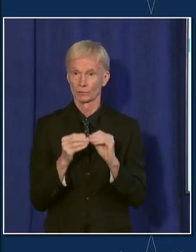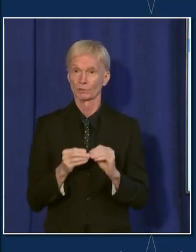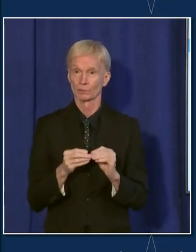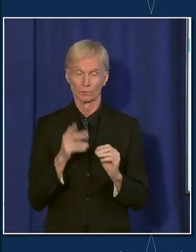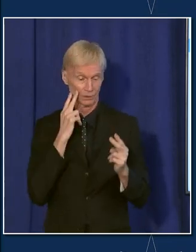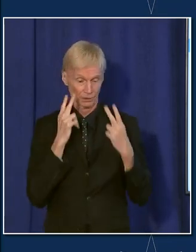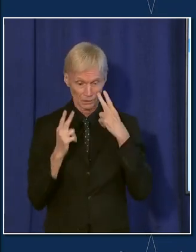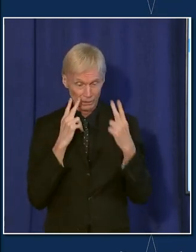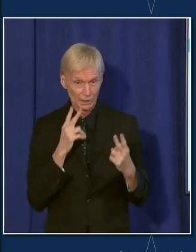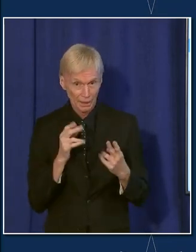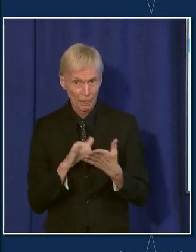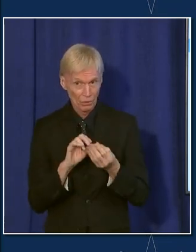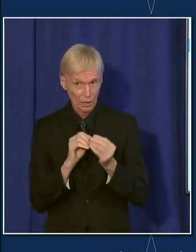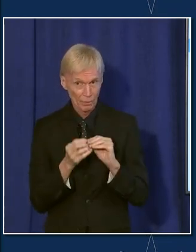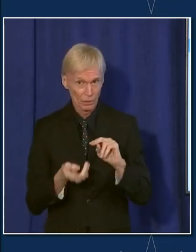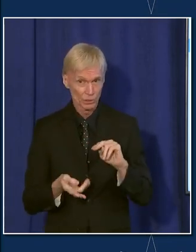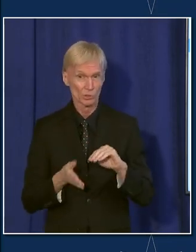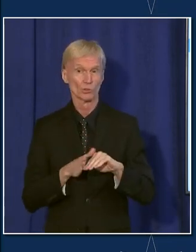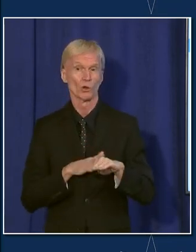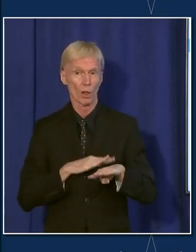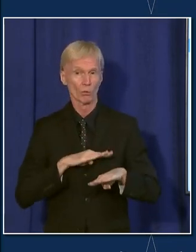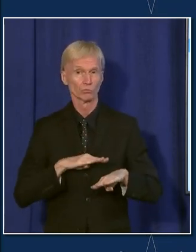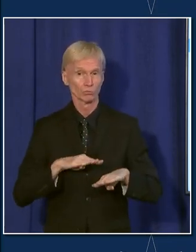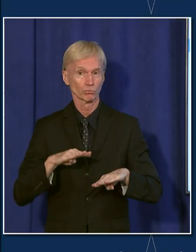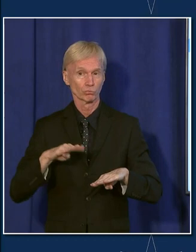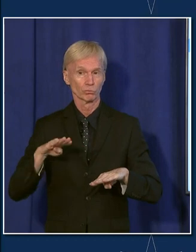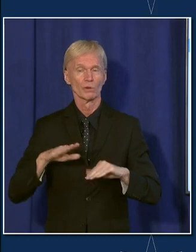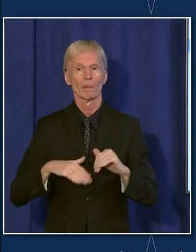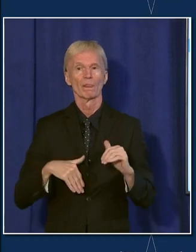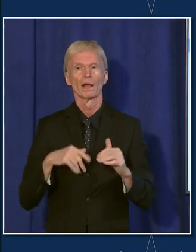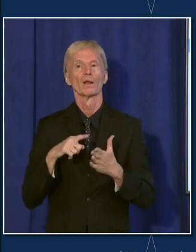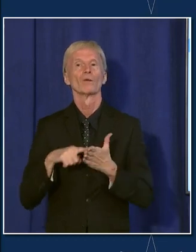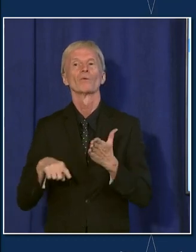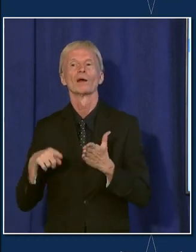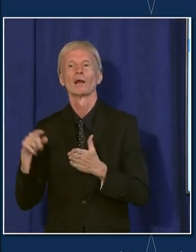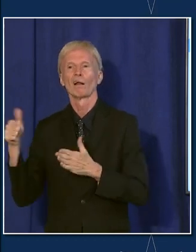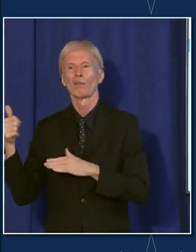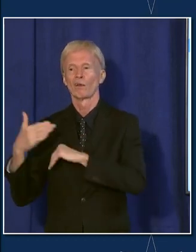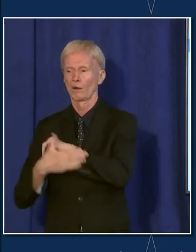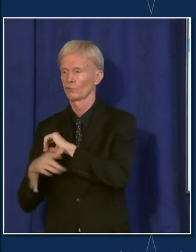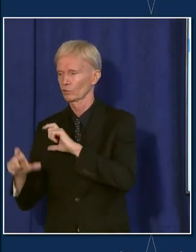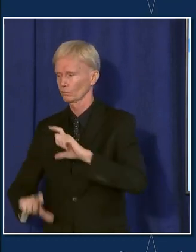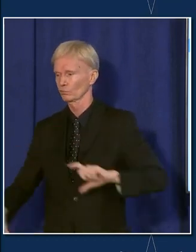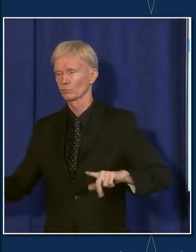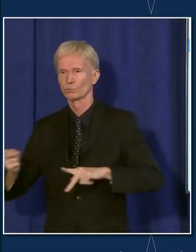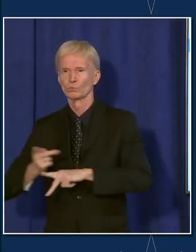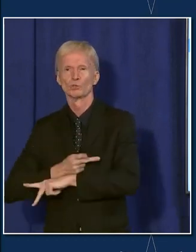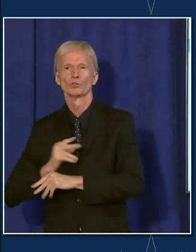it has been relatively slowed compared to certainly what we've seen in some other parts of the country.